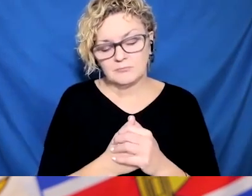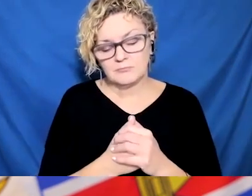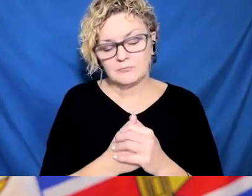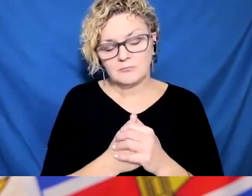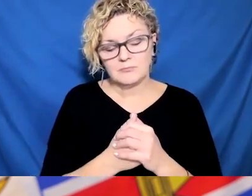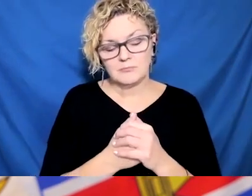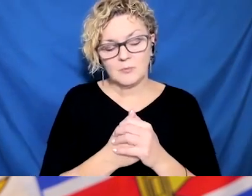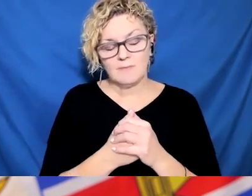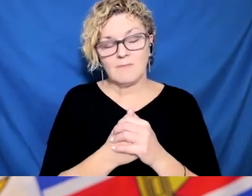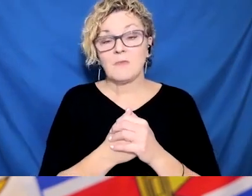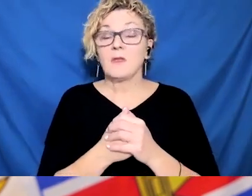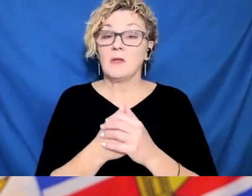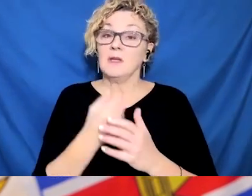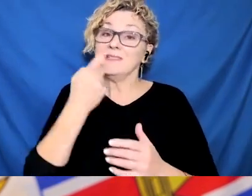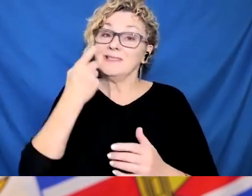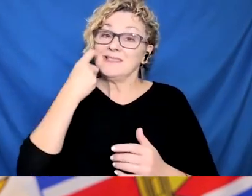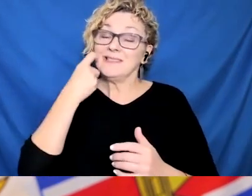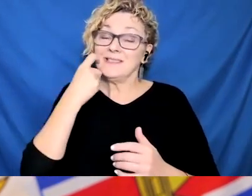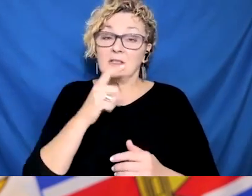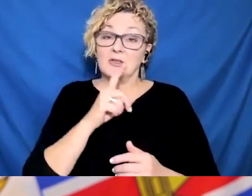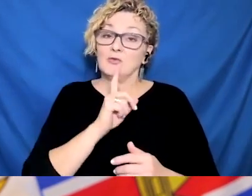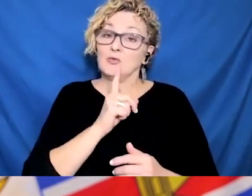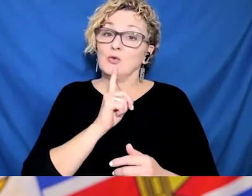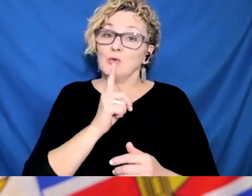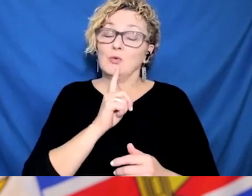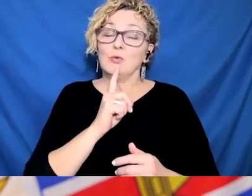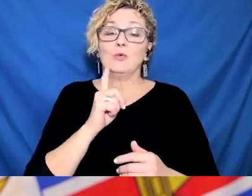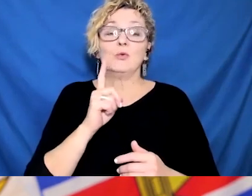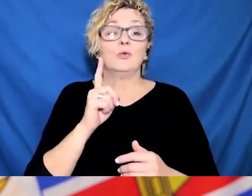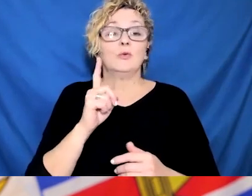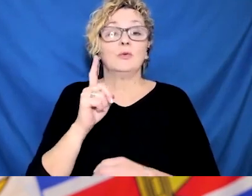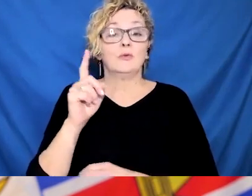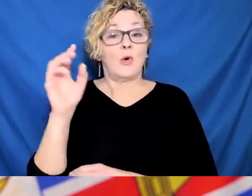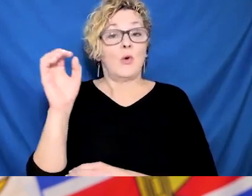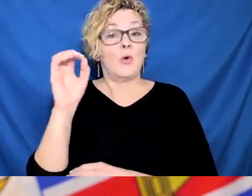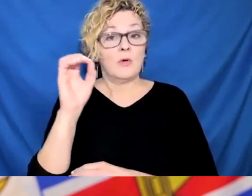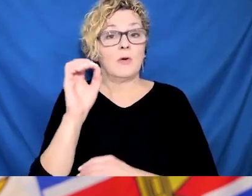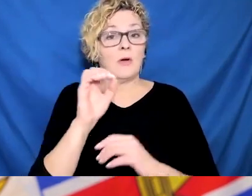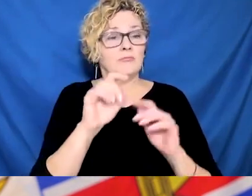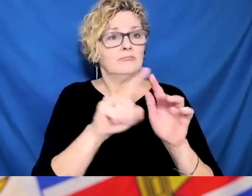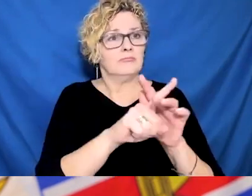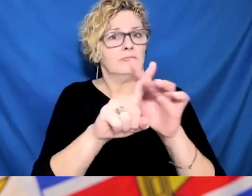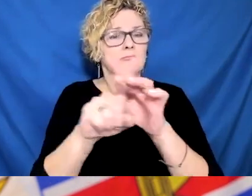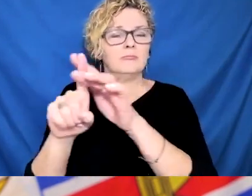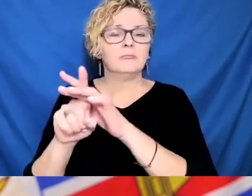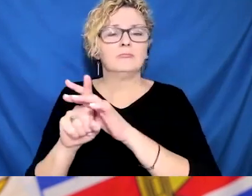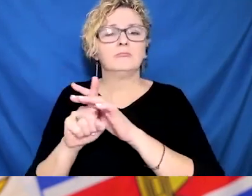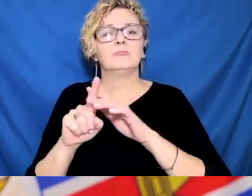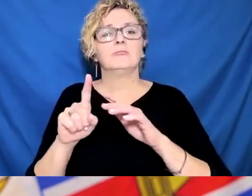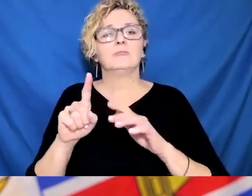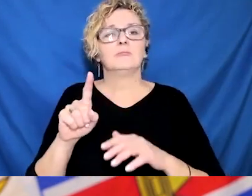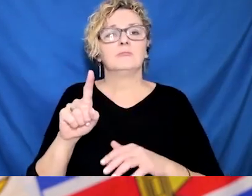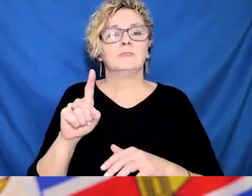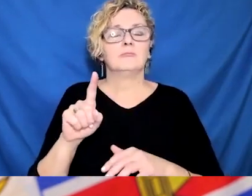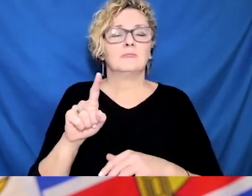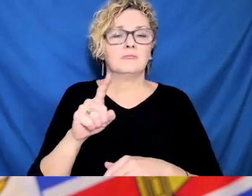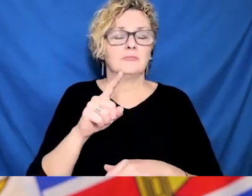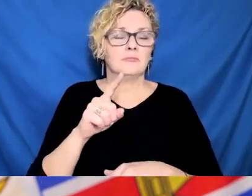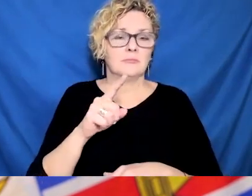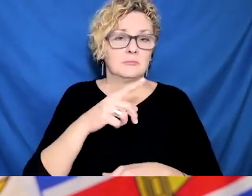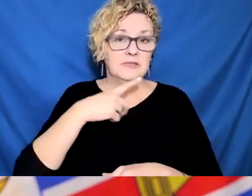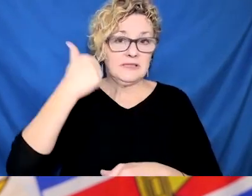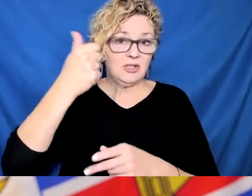very quickly and when it's hard to keep up with what that means. We're all connected, however, and our experiences